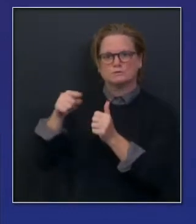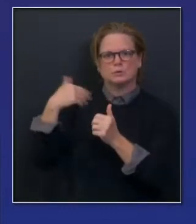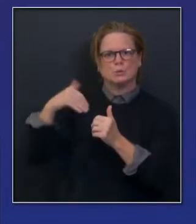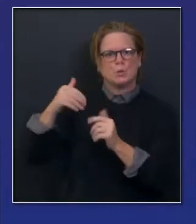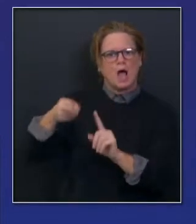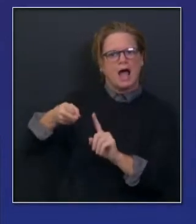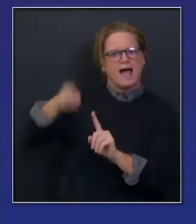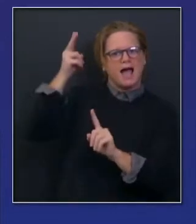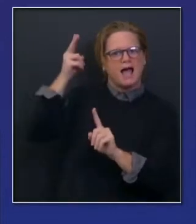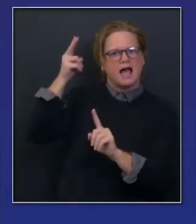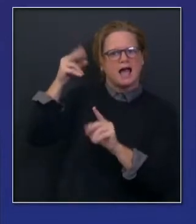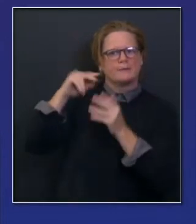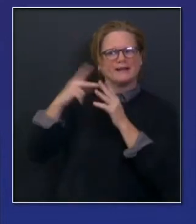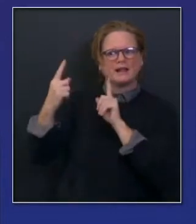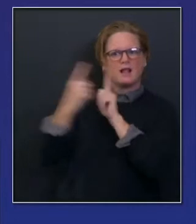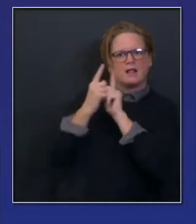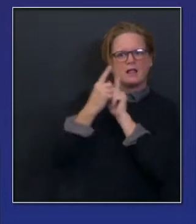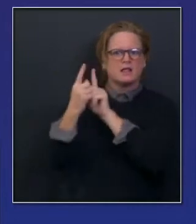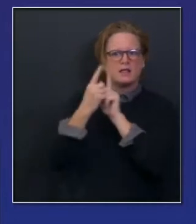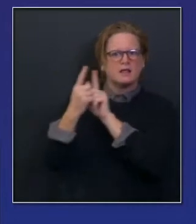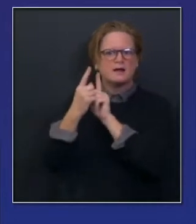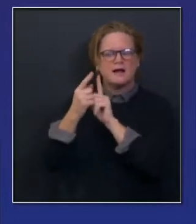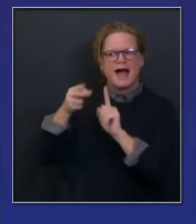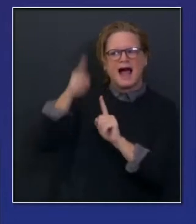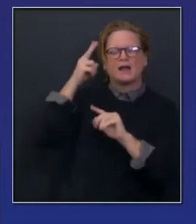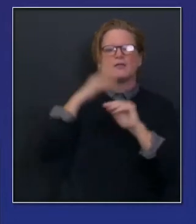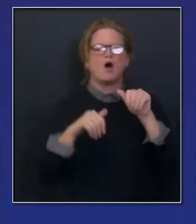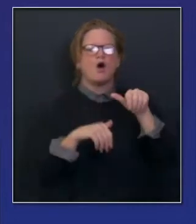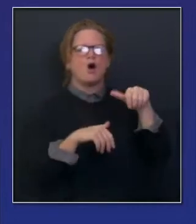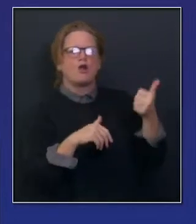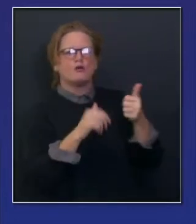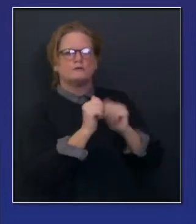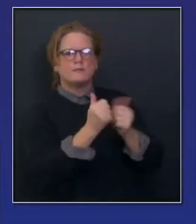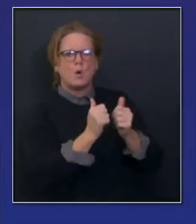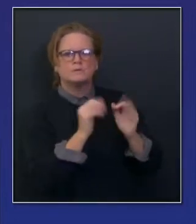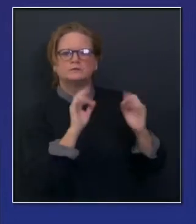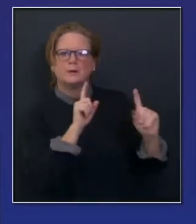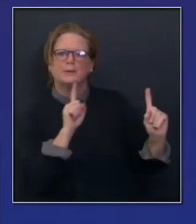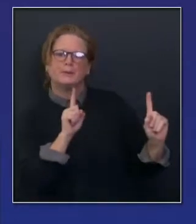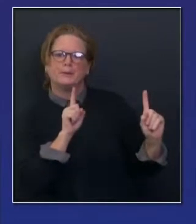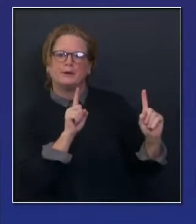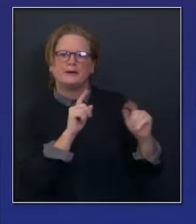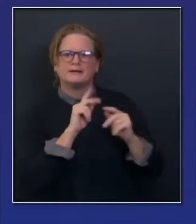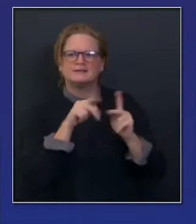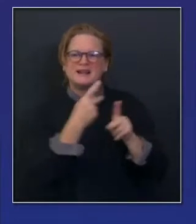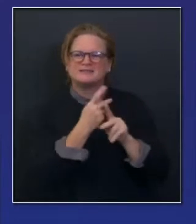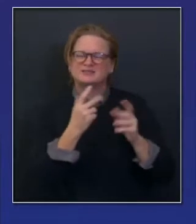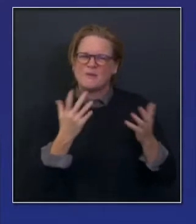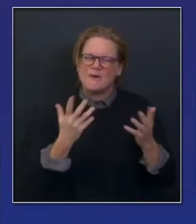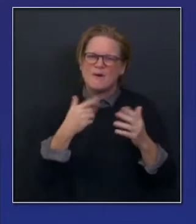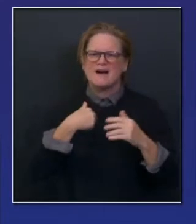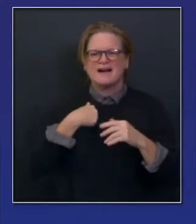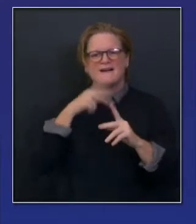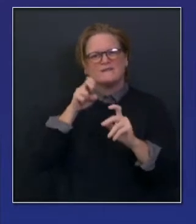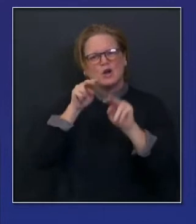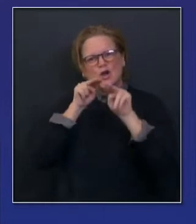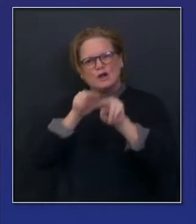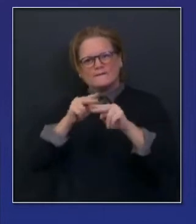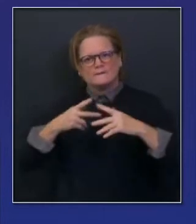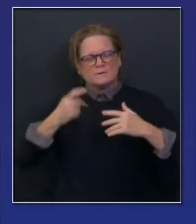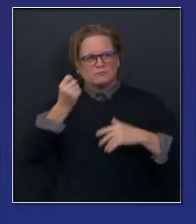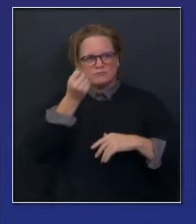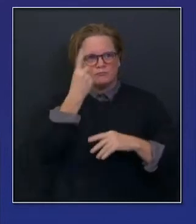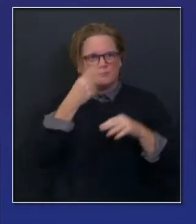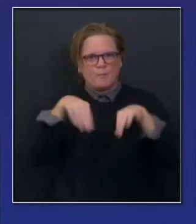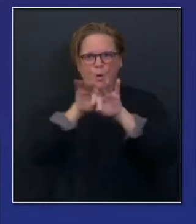to encourage physical activity, address obvious issues of mental